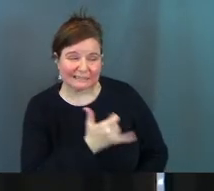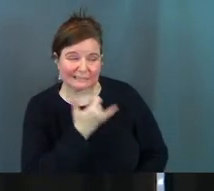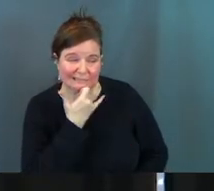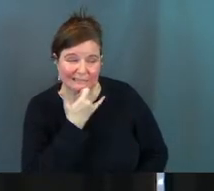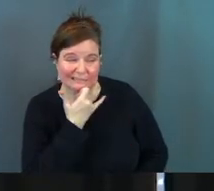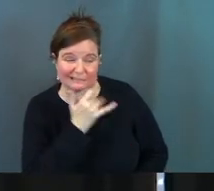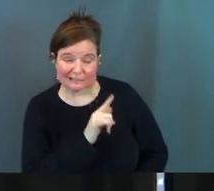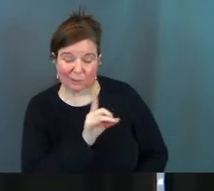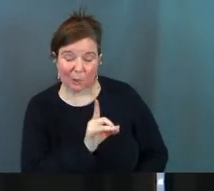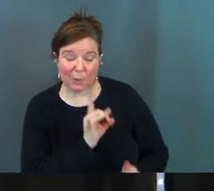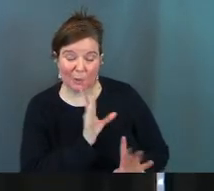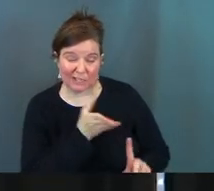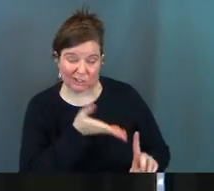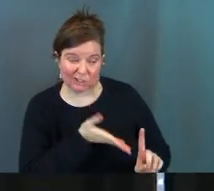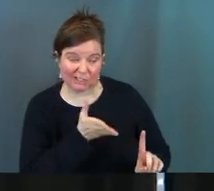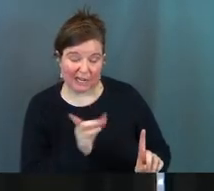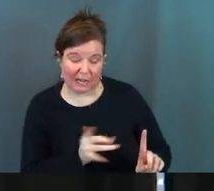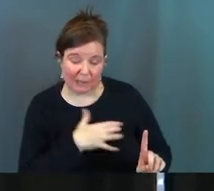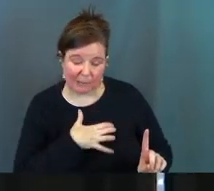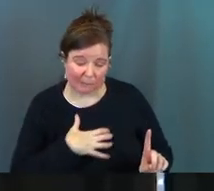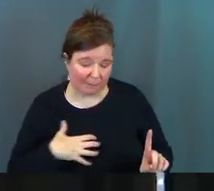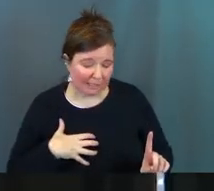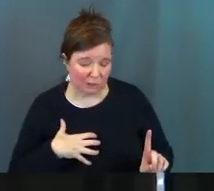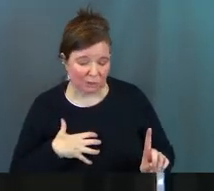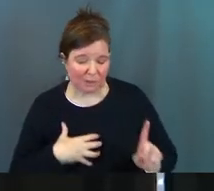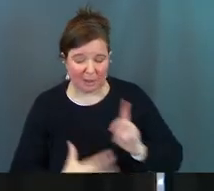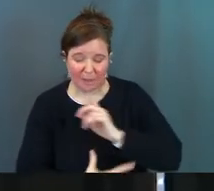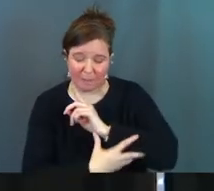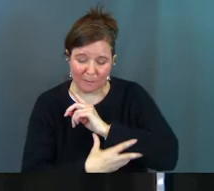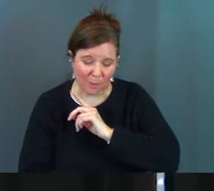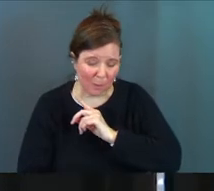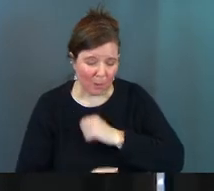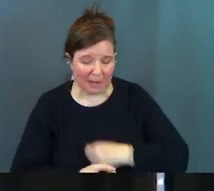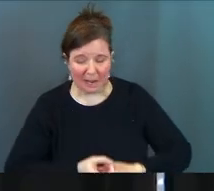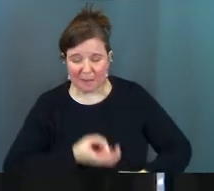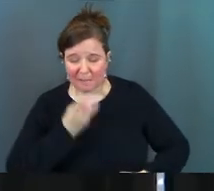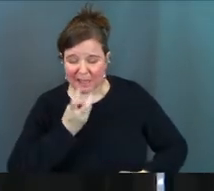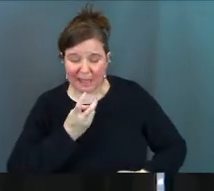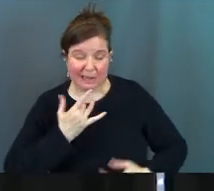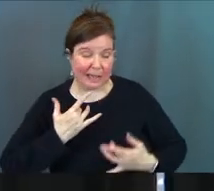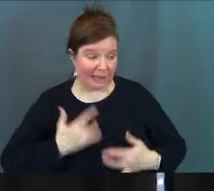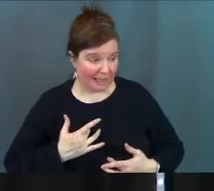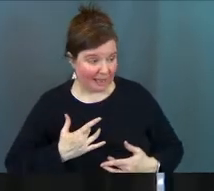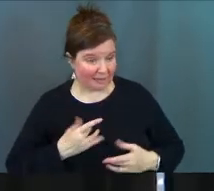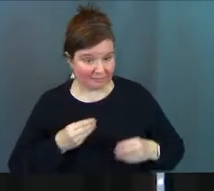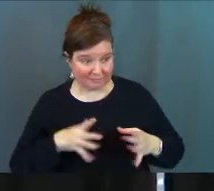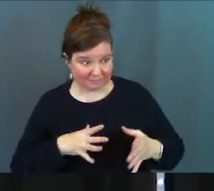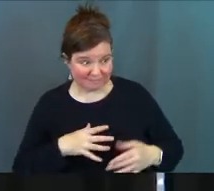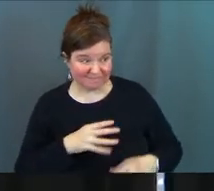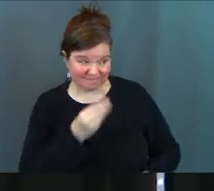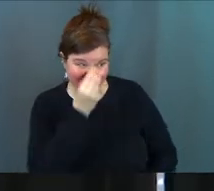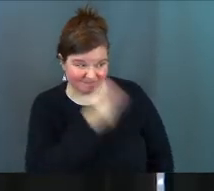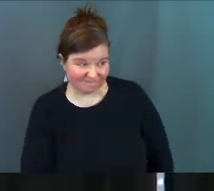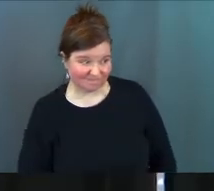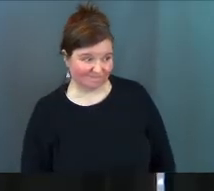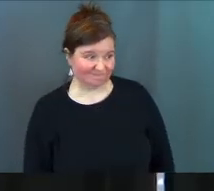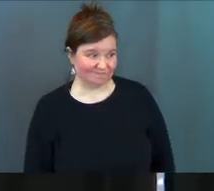you are wretched and miserable and poor and blind and naked did I leave anything out